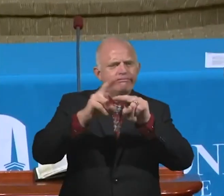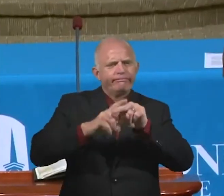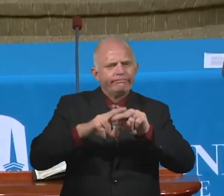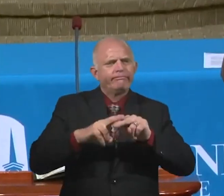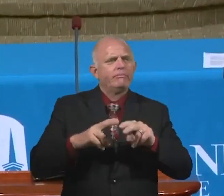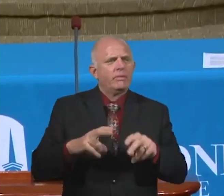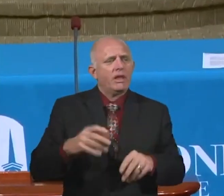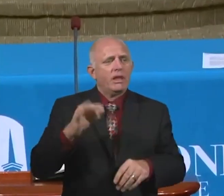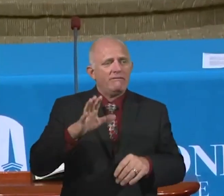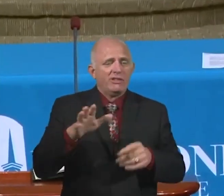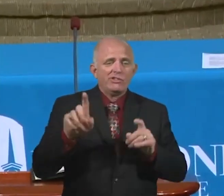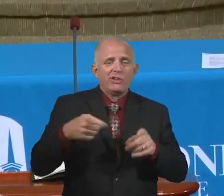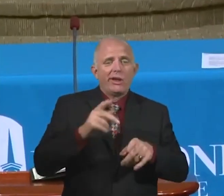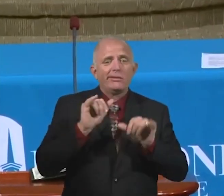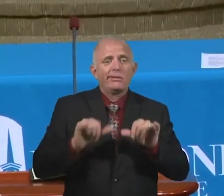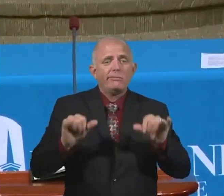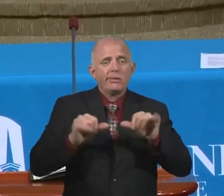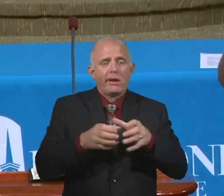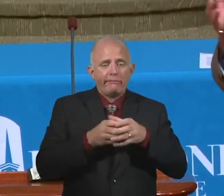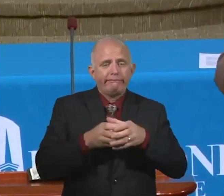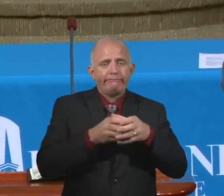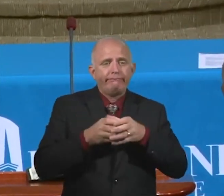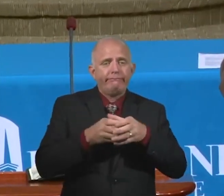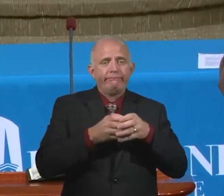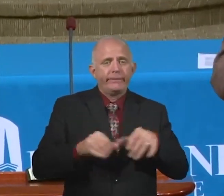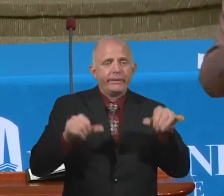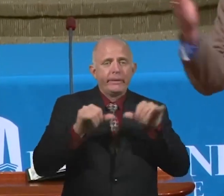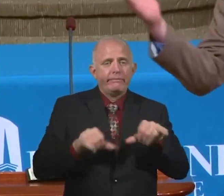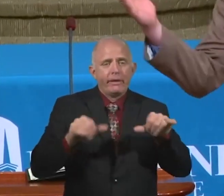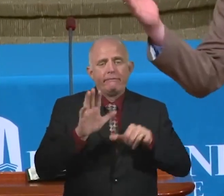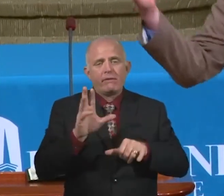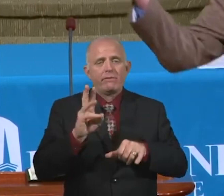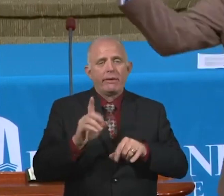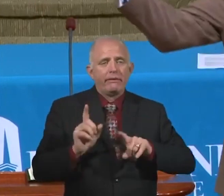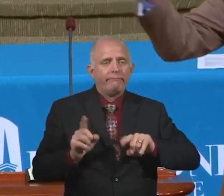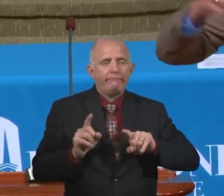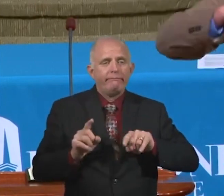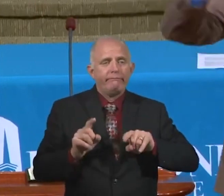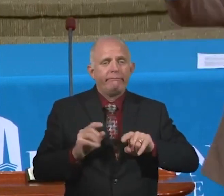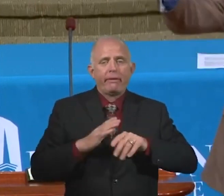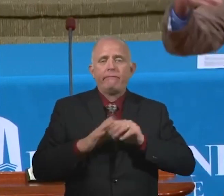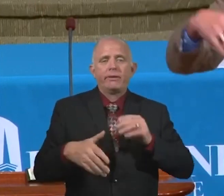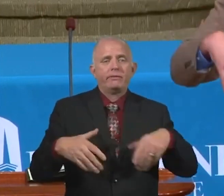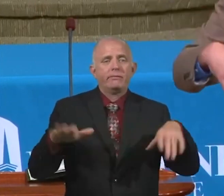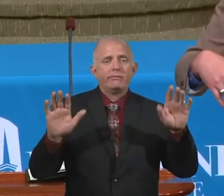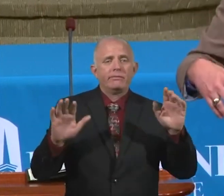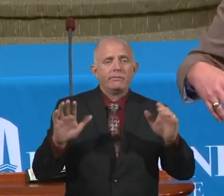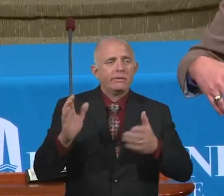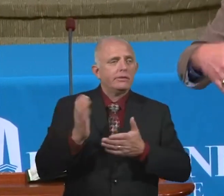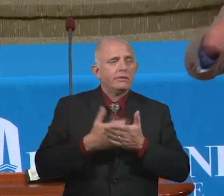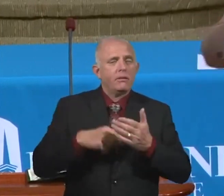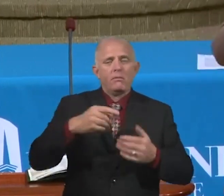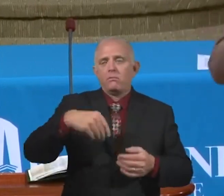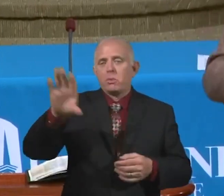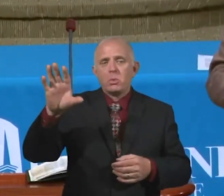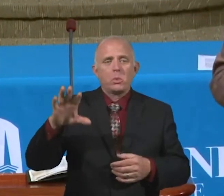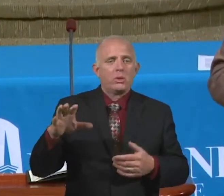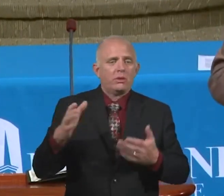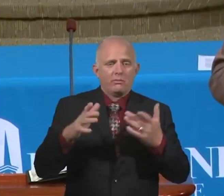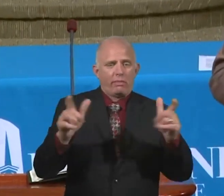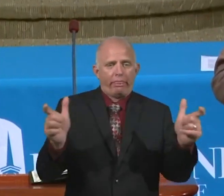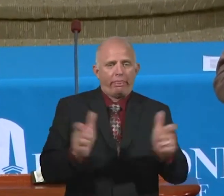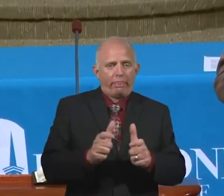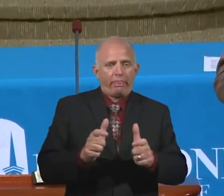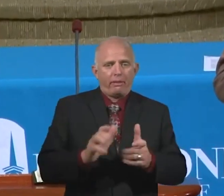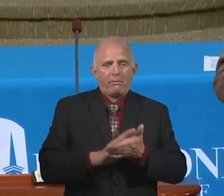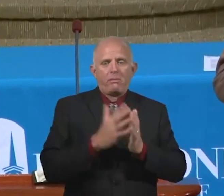babysit eight or ten or five or six kids, by the time you finish the year, someone's going to move away or something's going to happen. You're going to be looking at